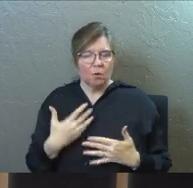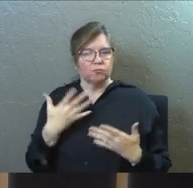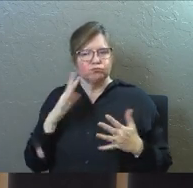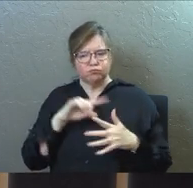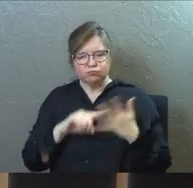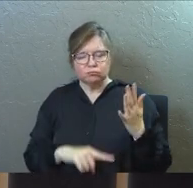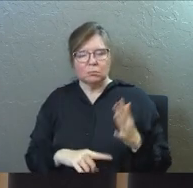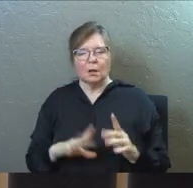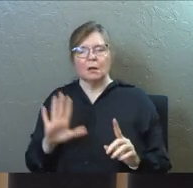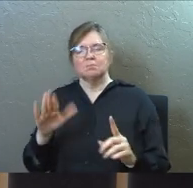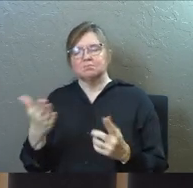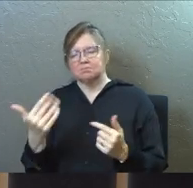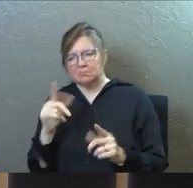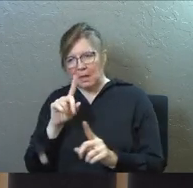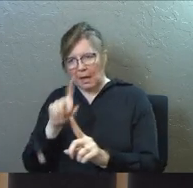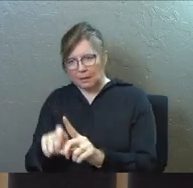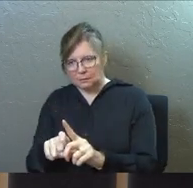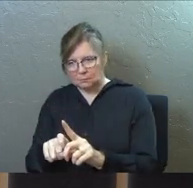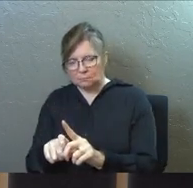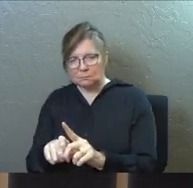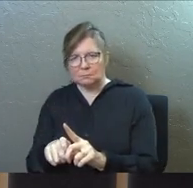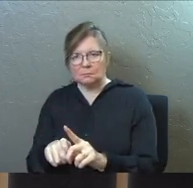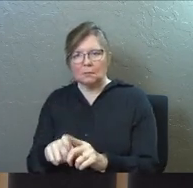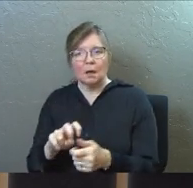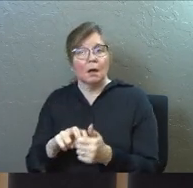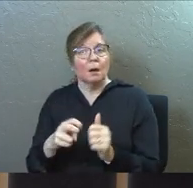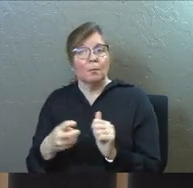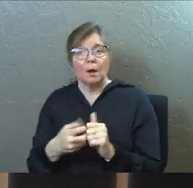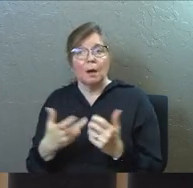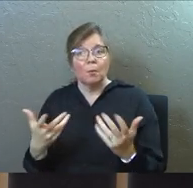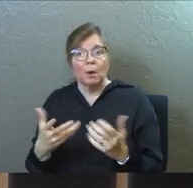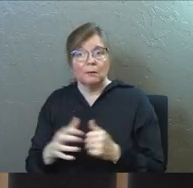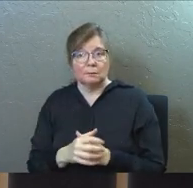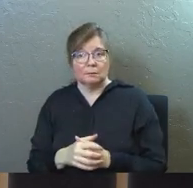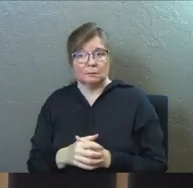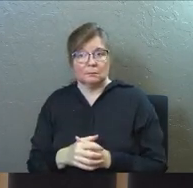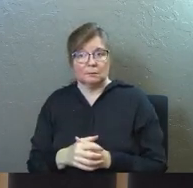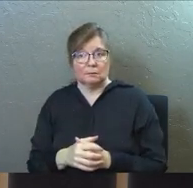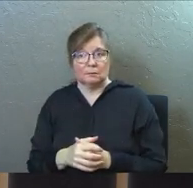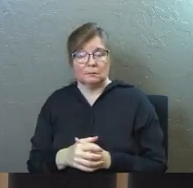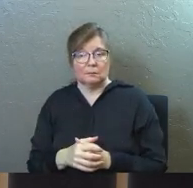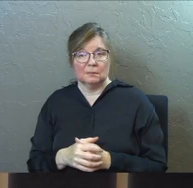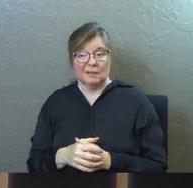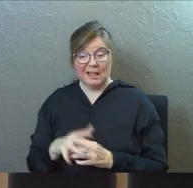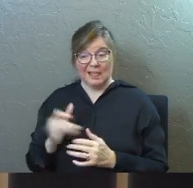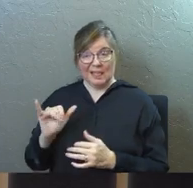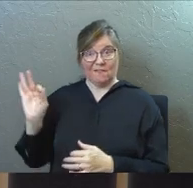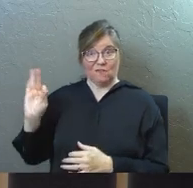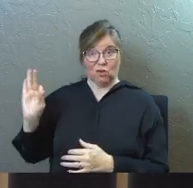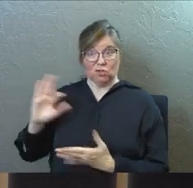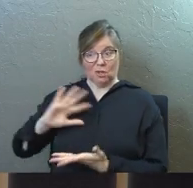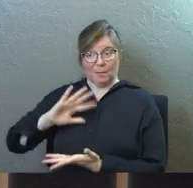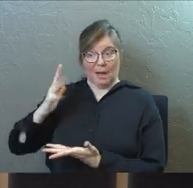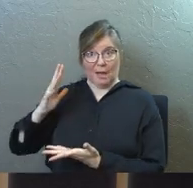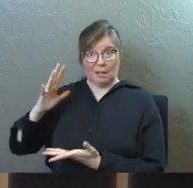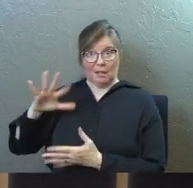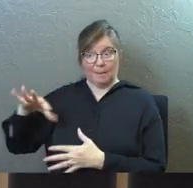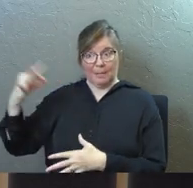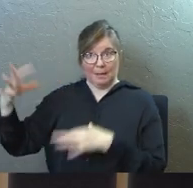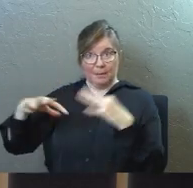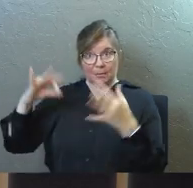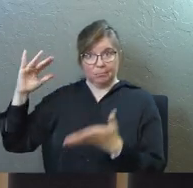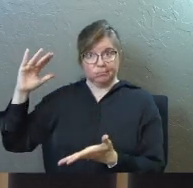And you're going to ask that person, what's the problem with the furniture pile? It's finite. You run out.